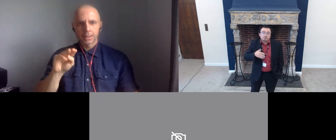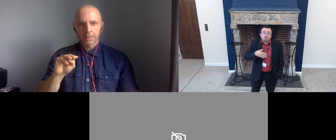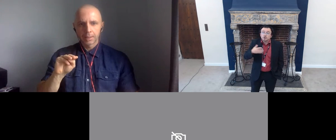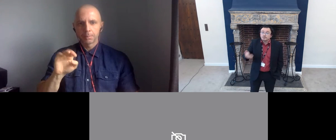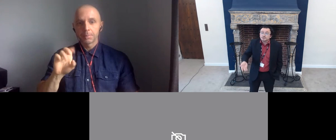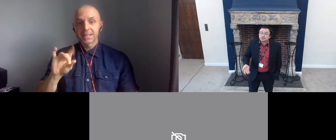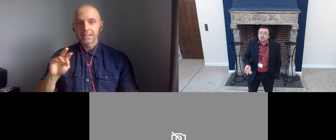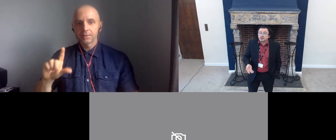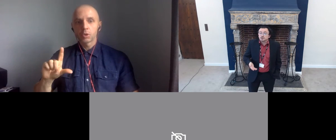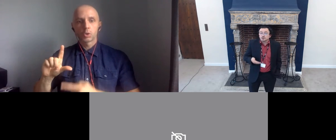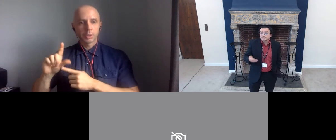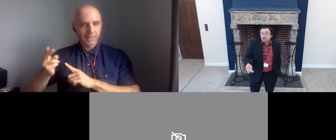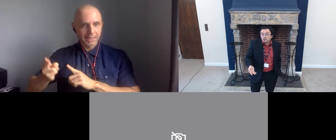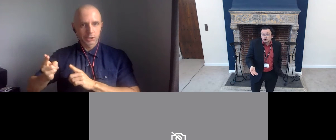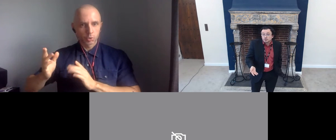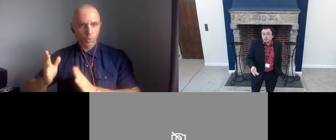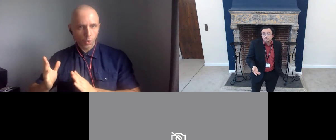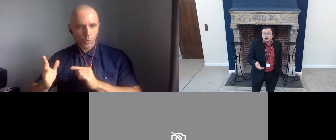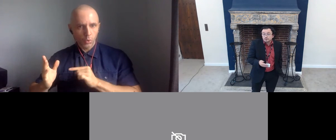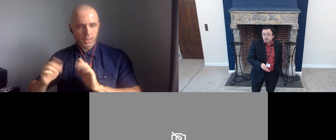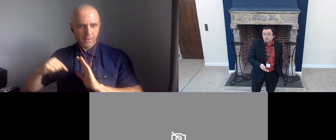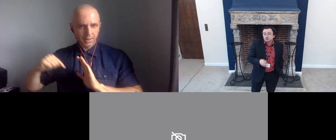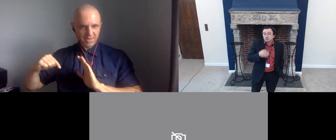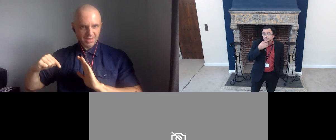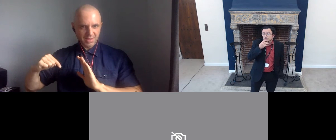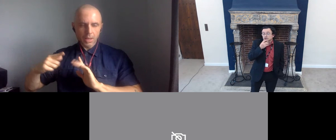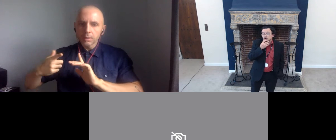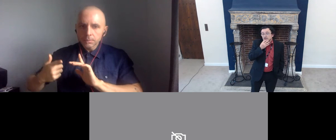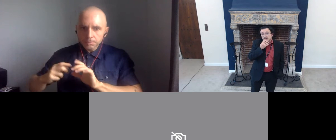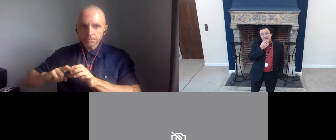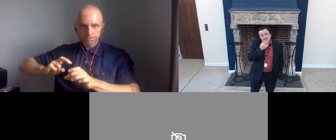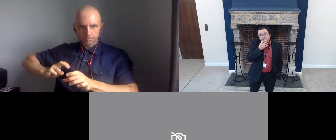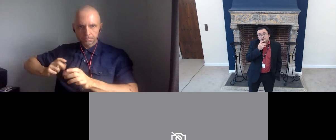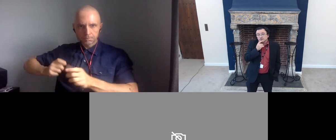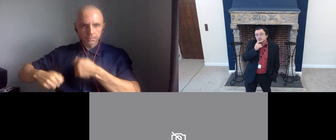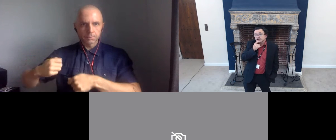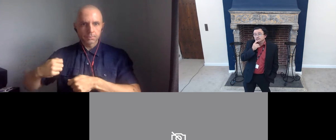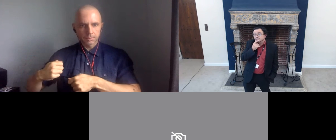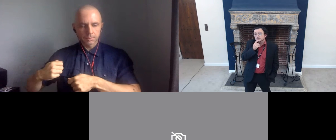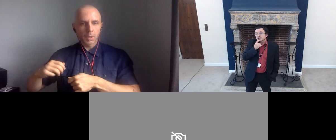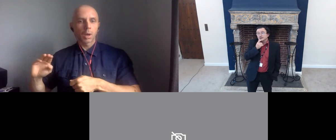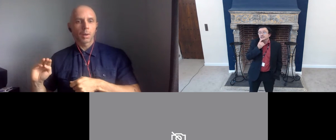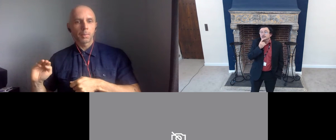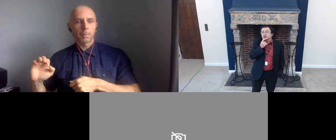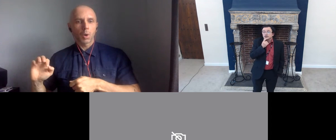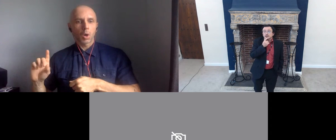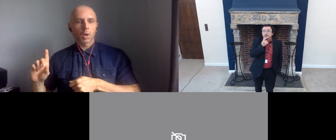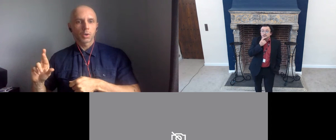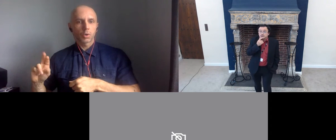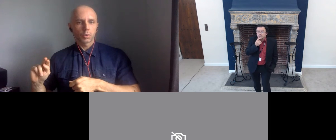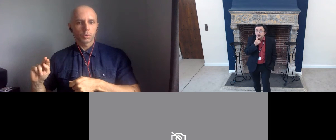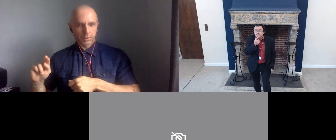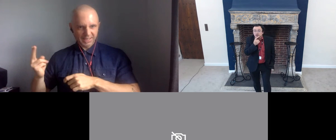put more emphasis then on the Second World War and the First World War. And of course, last year there was a pandemic.